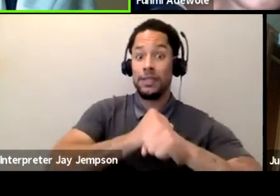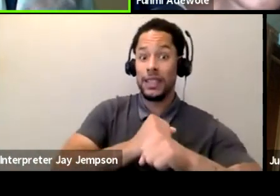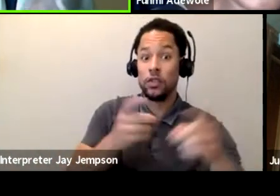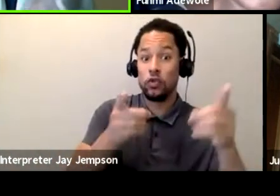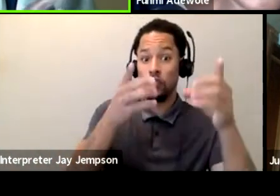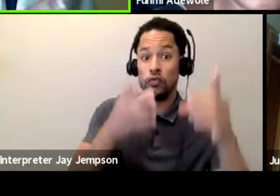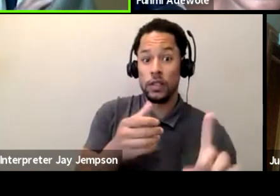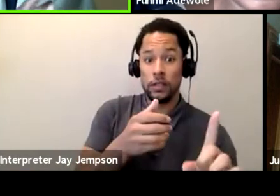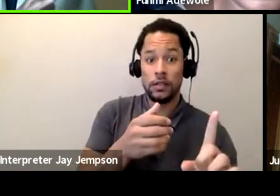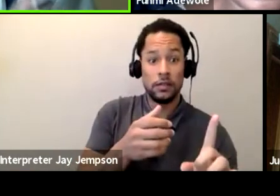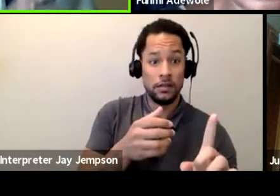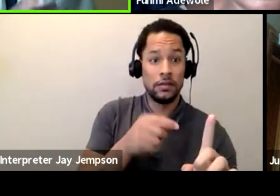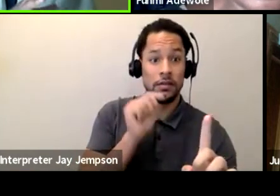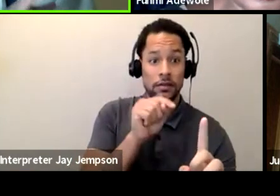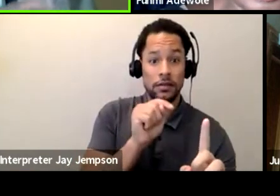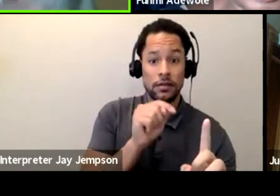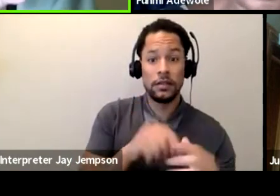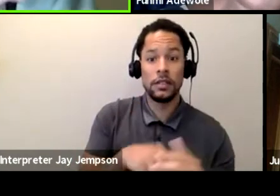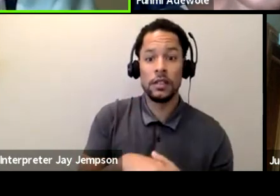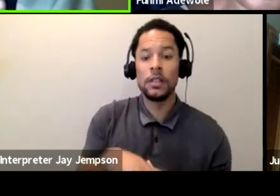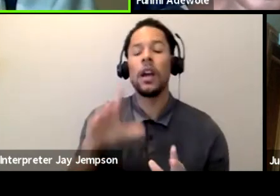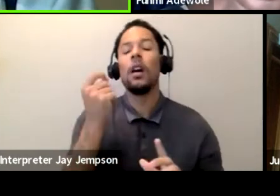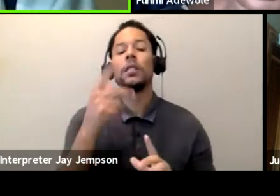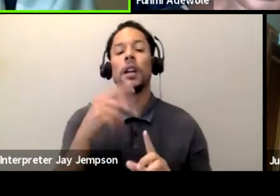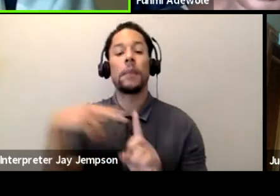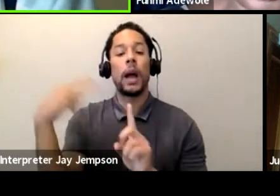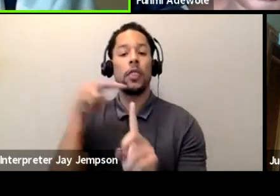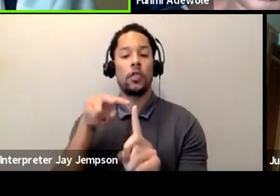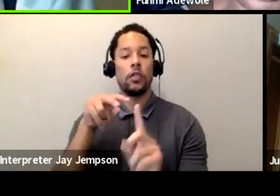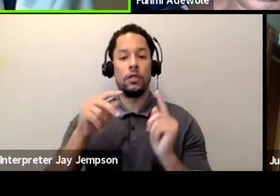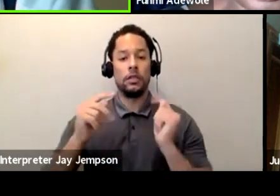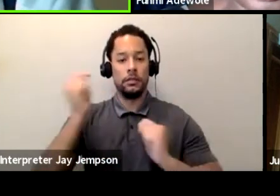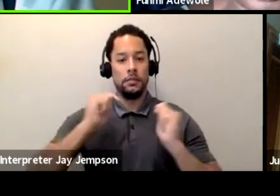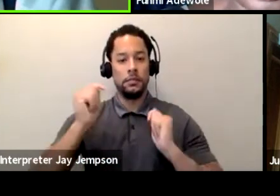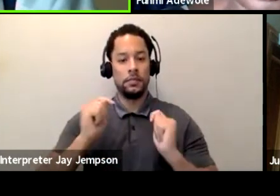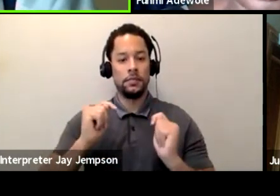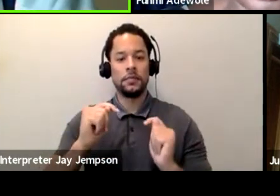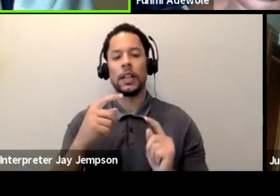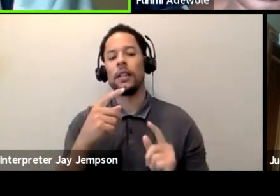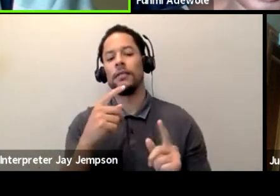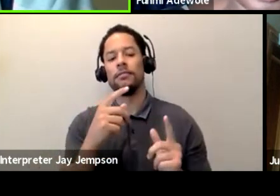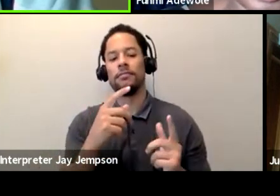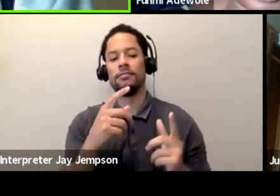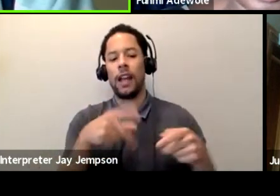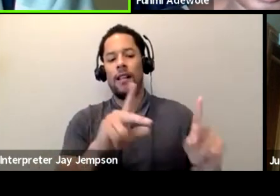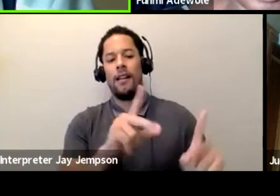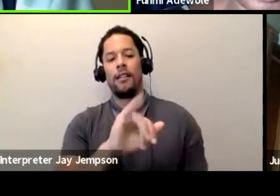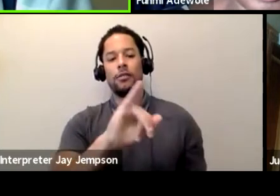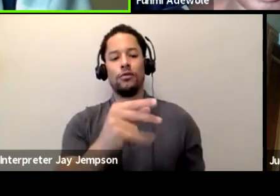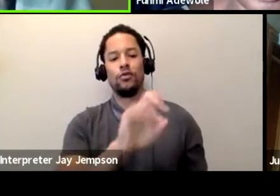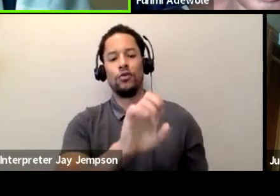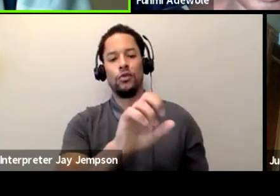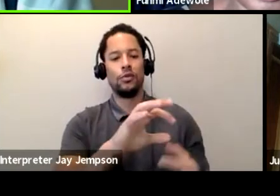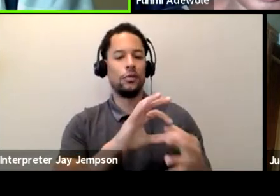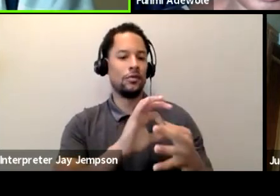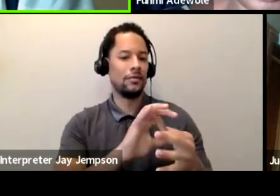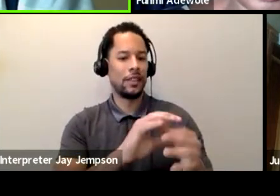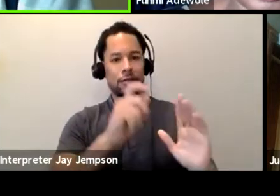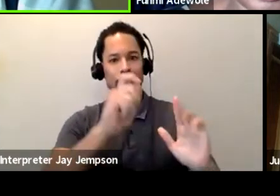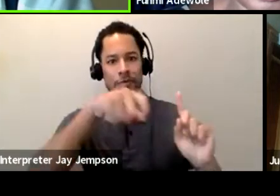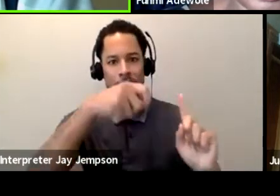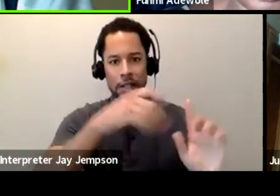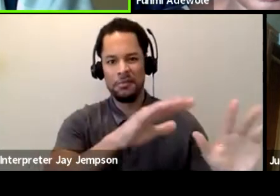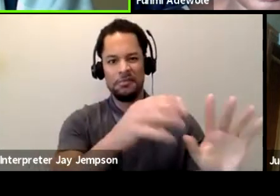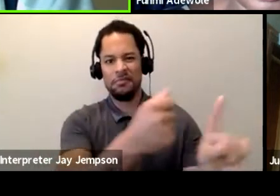speak more from a theatre perspective, I'll allow Jude to cover the whole film area, because he has more